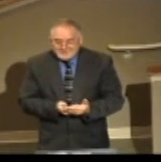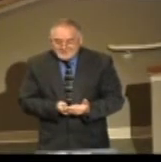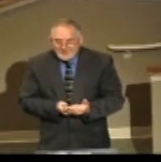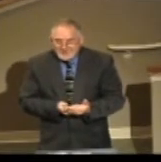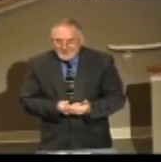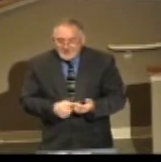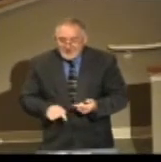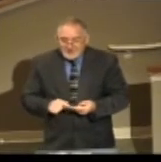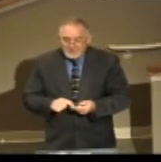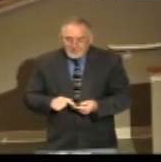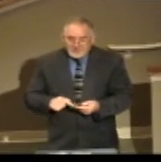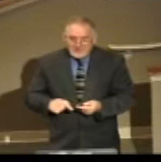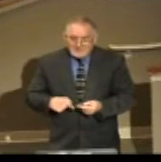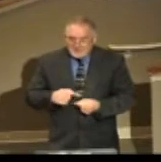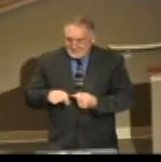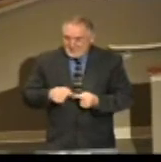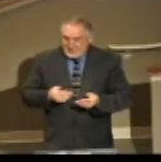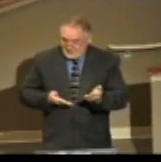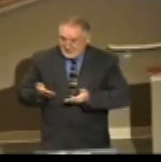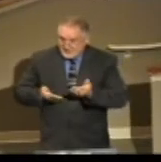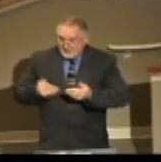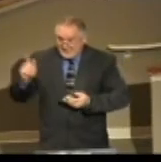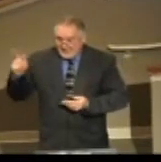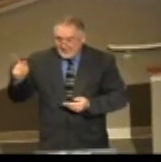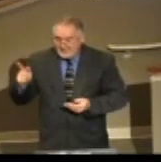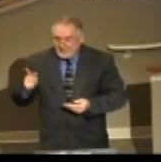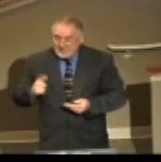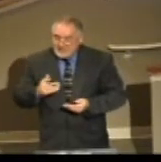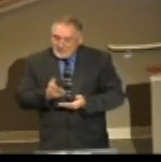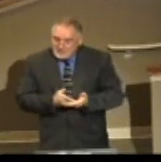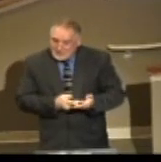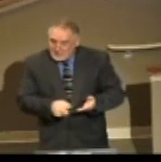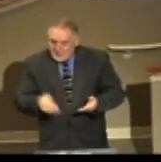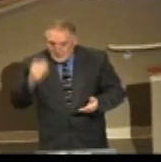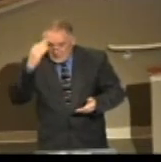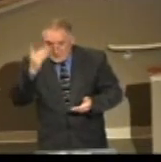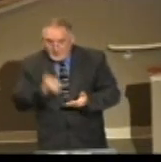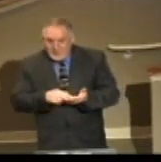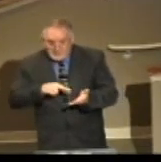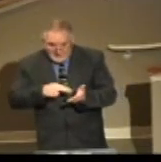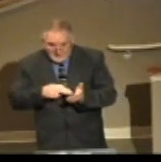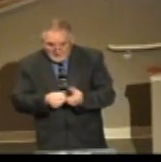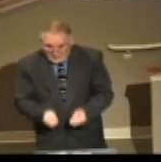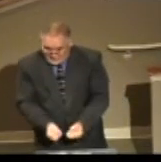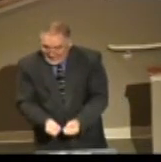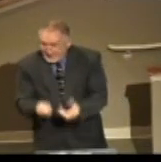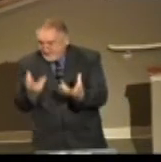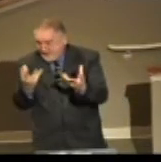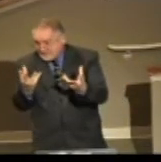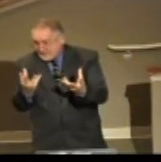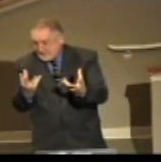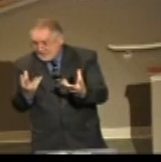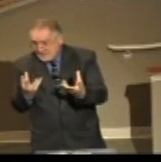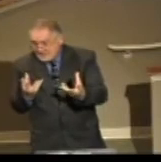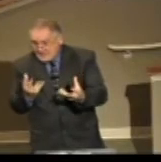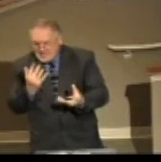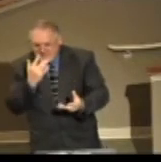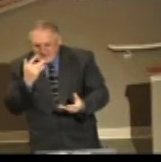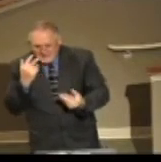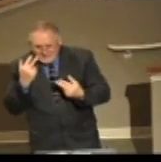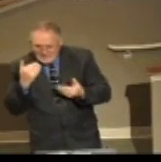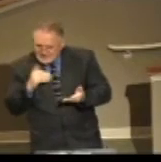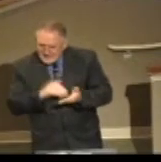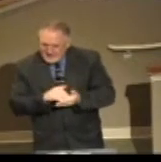When it comes to serving Him, some of you know what it is to sacrifice. Some of you give to sacrifice. You sacrifice when you give. Taste it again.